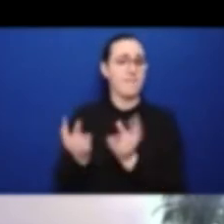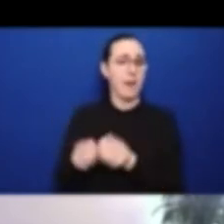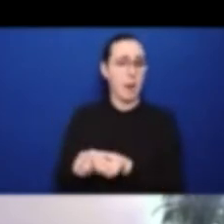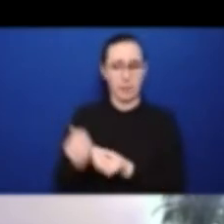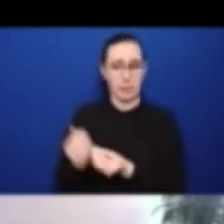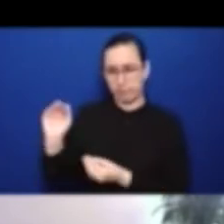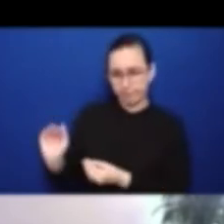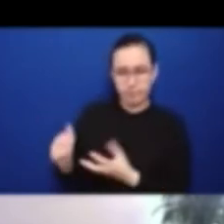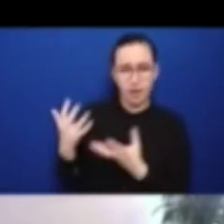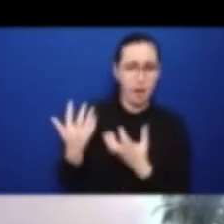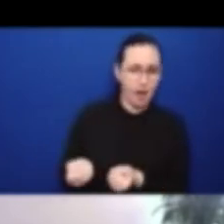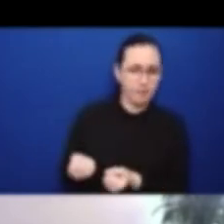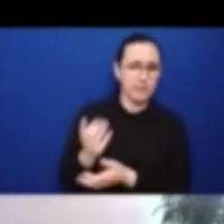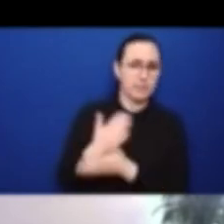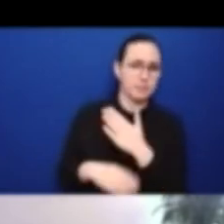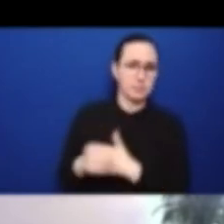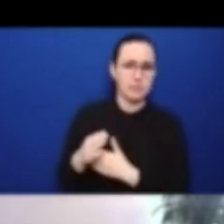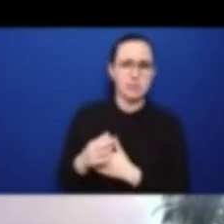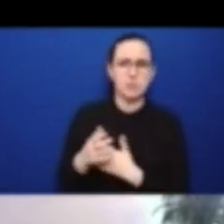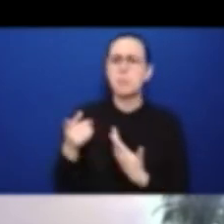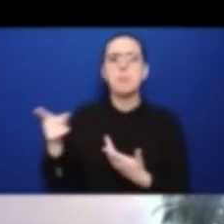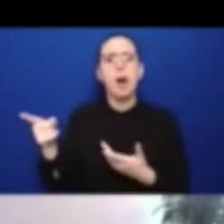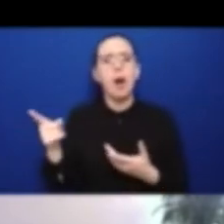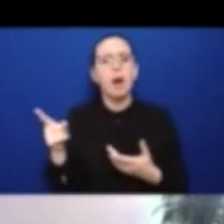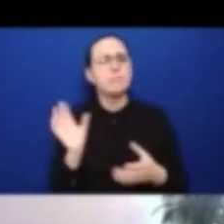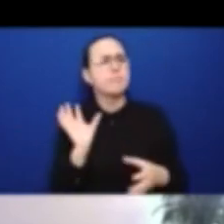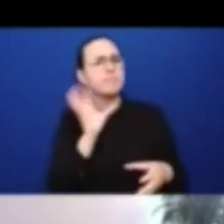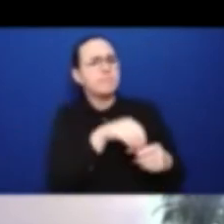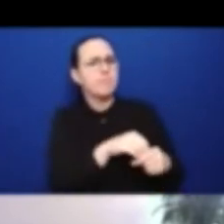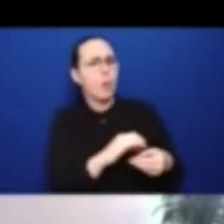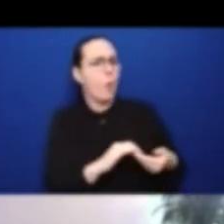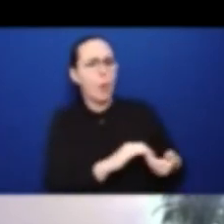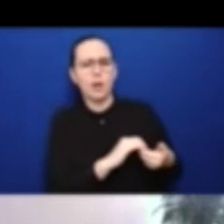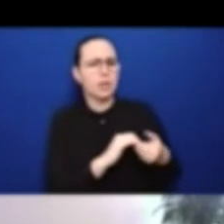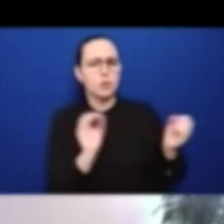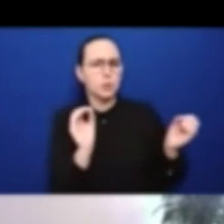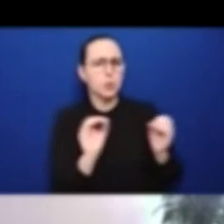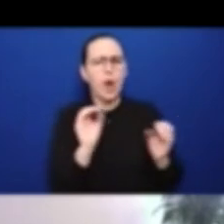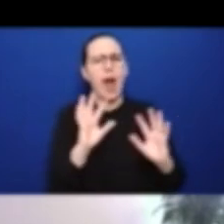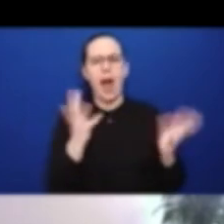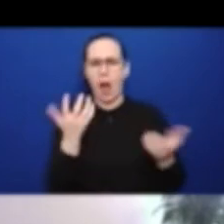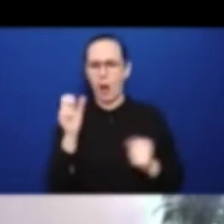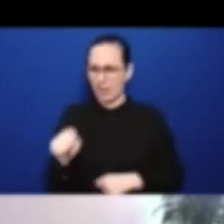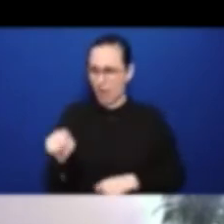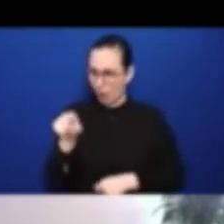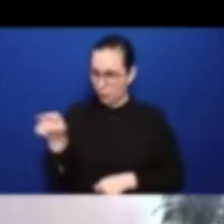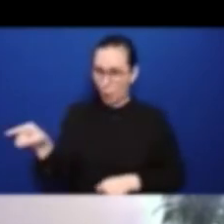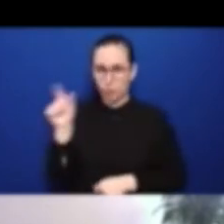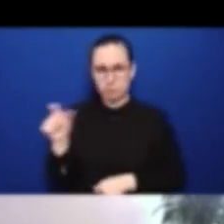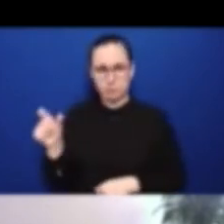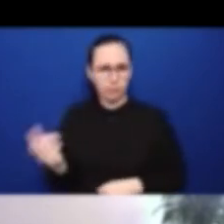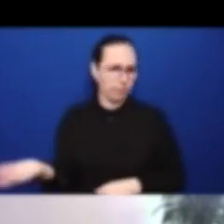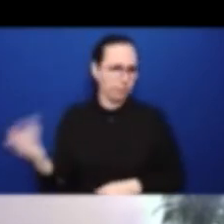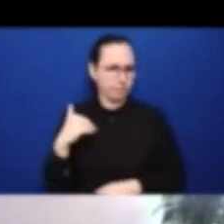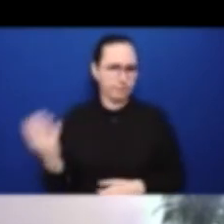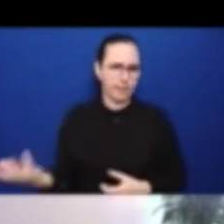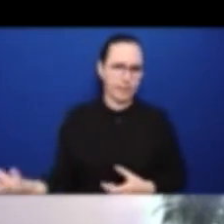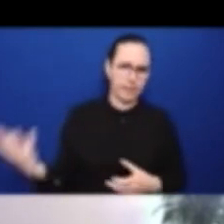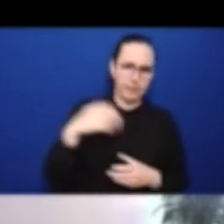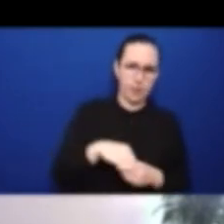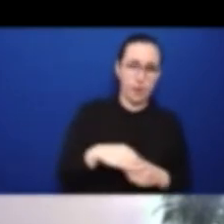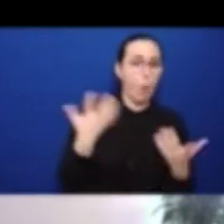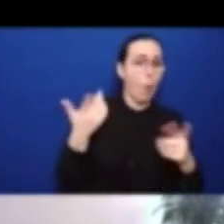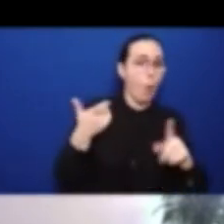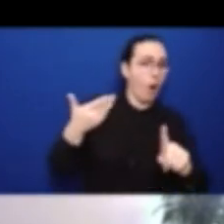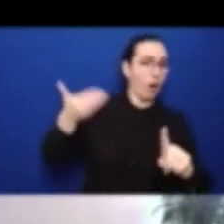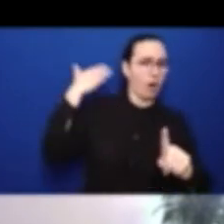different pieces to contribute. If you have any thoughts on ways that people can engage or have engaged in the past and could continue contributing?